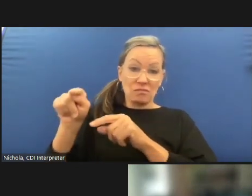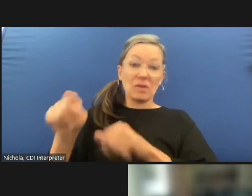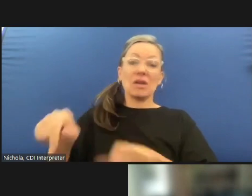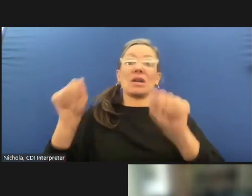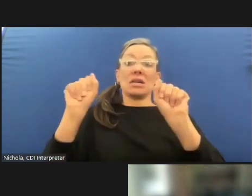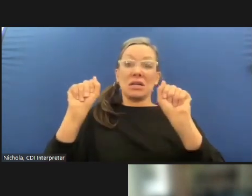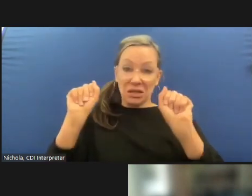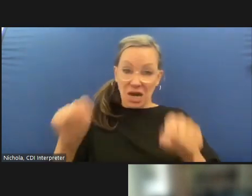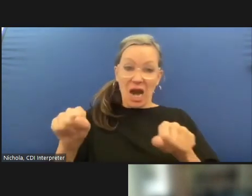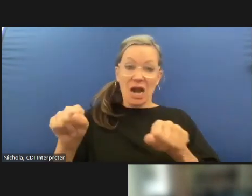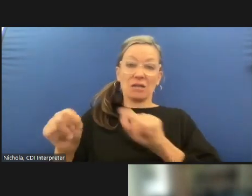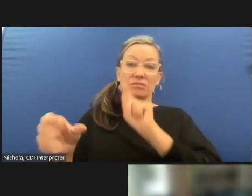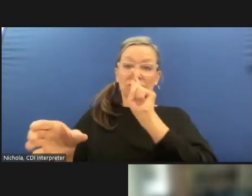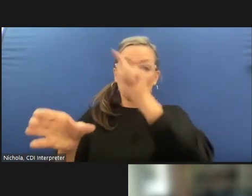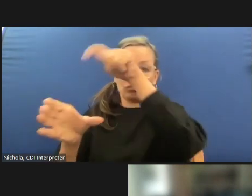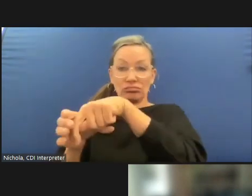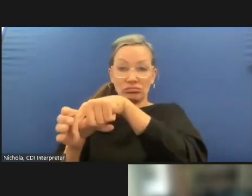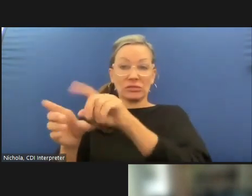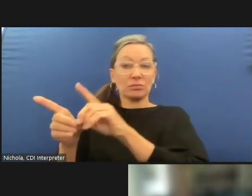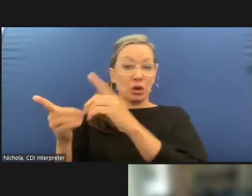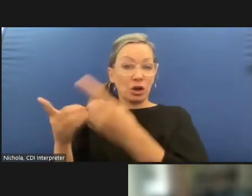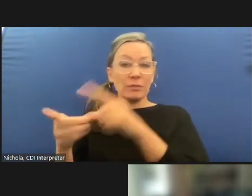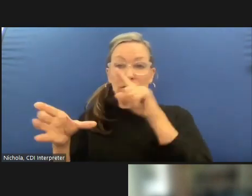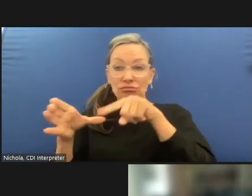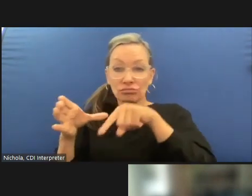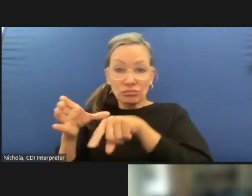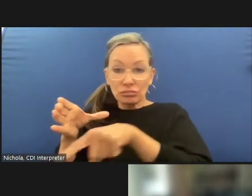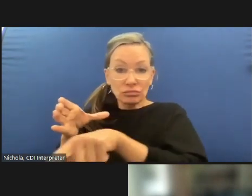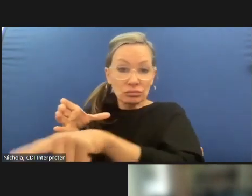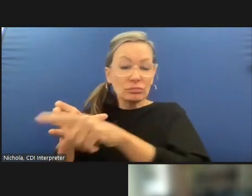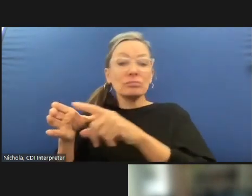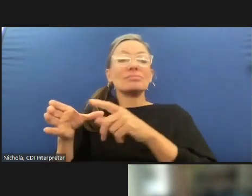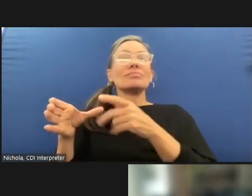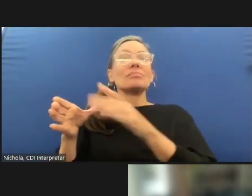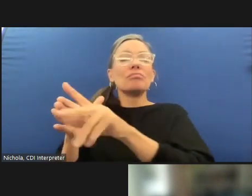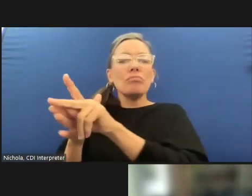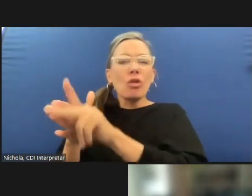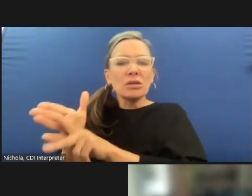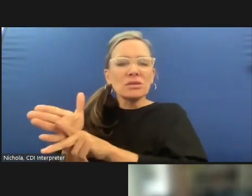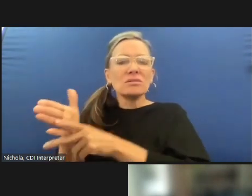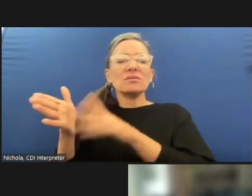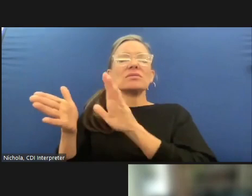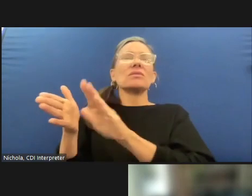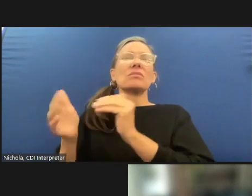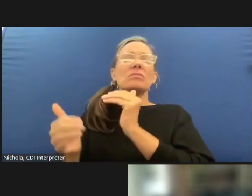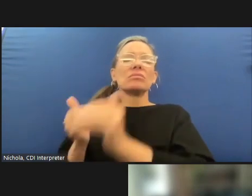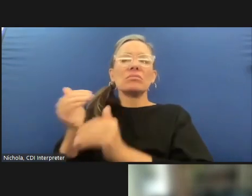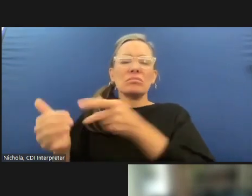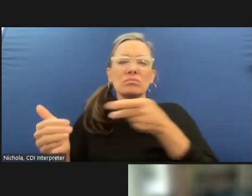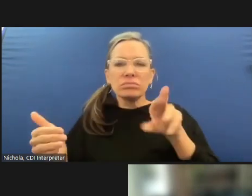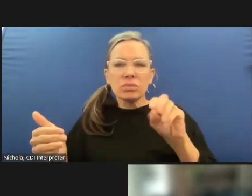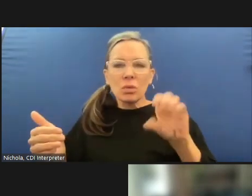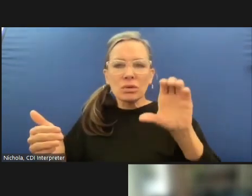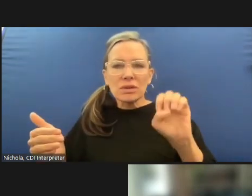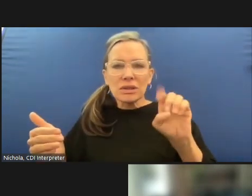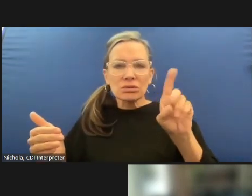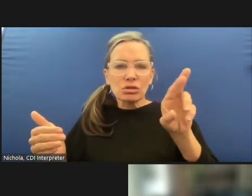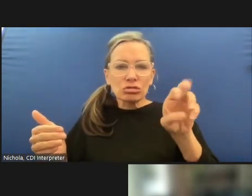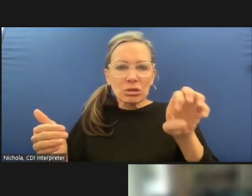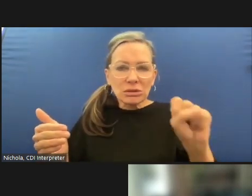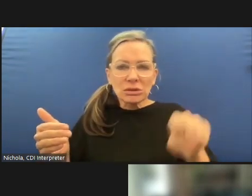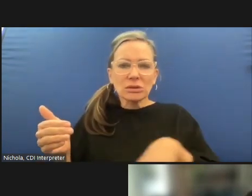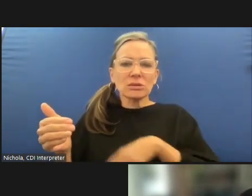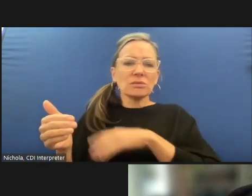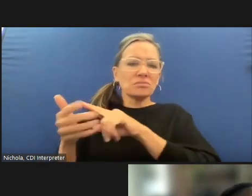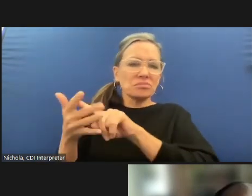so it's not just complaint driven but it really is driven by more systemic review and understanding what's happening